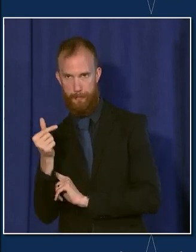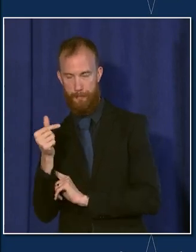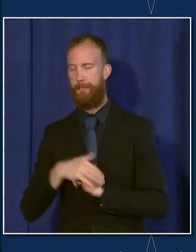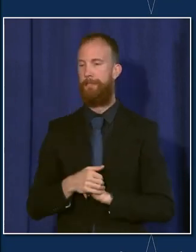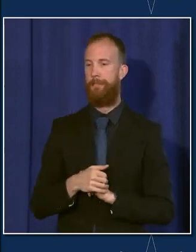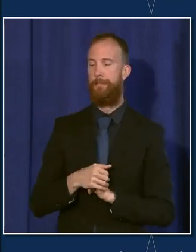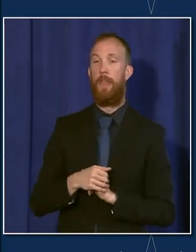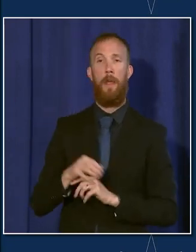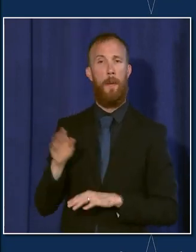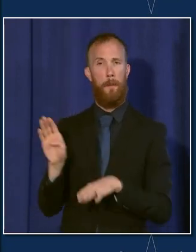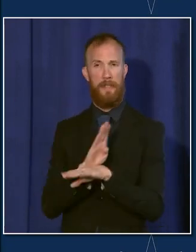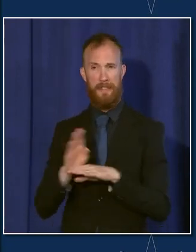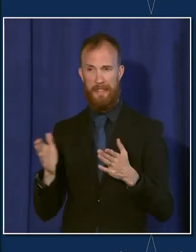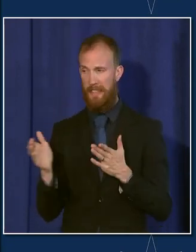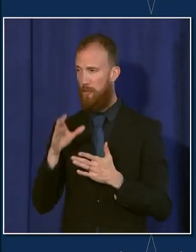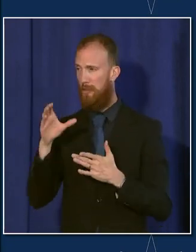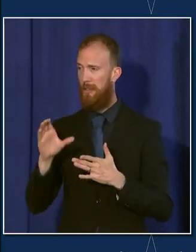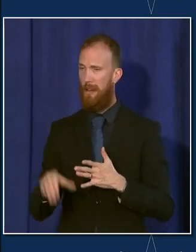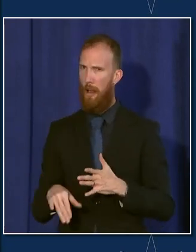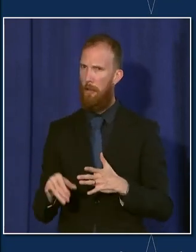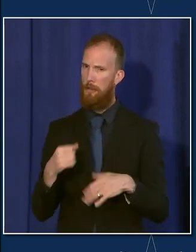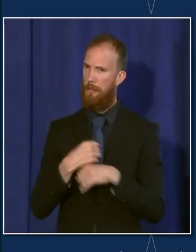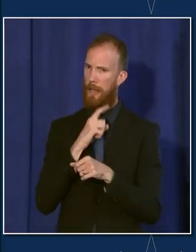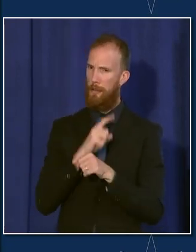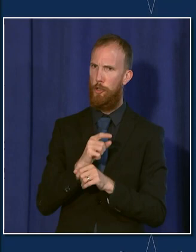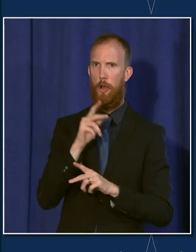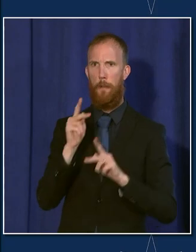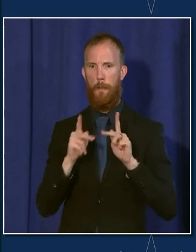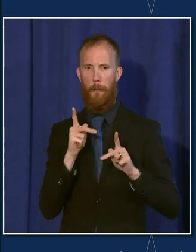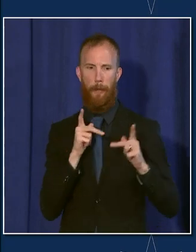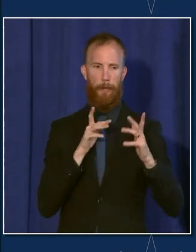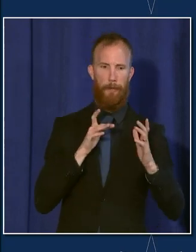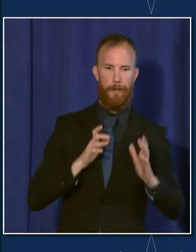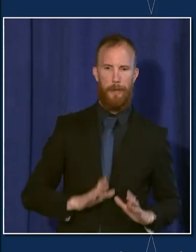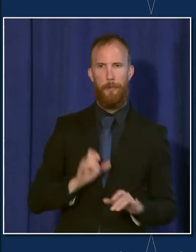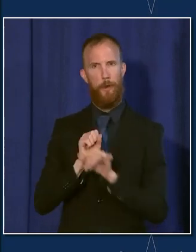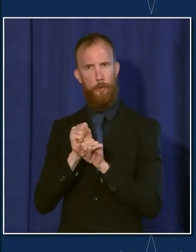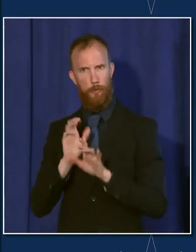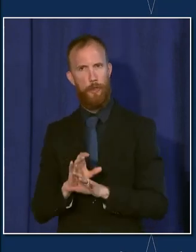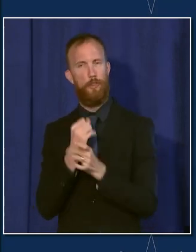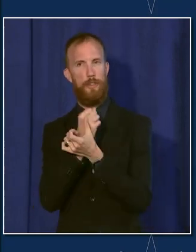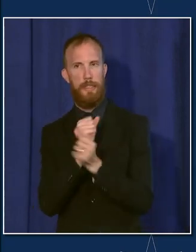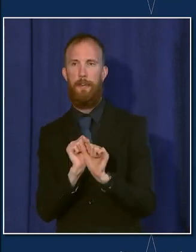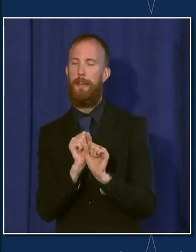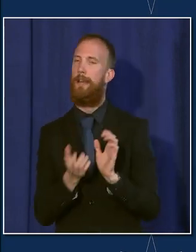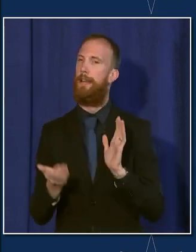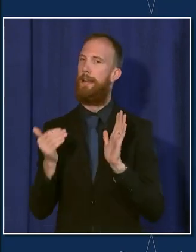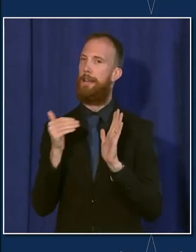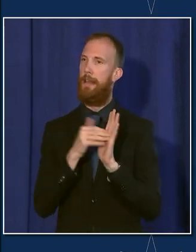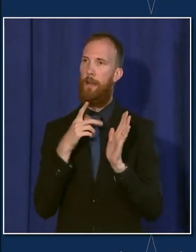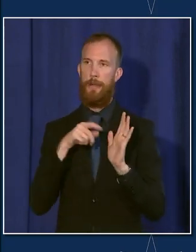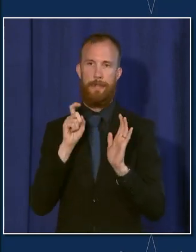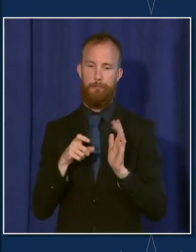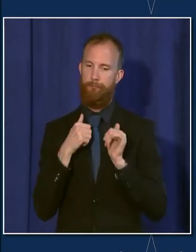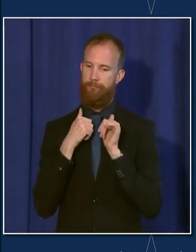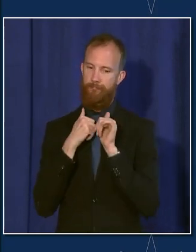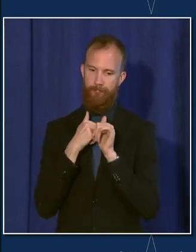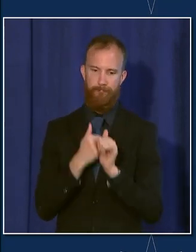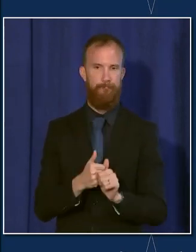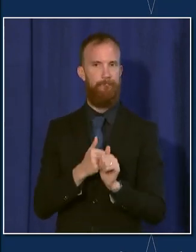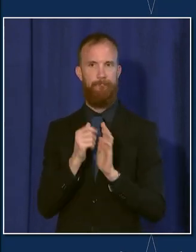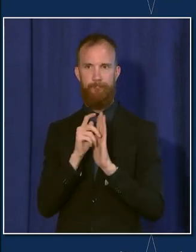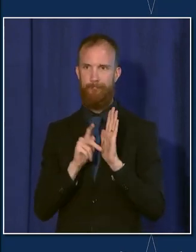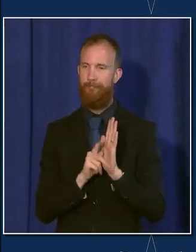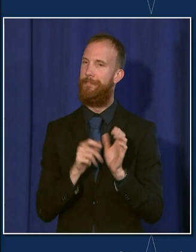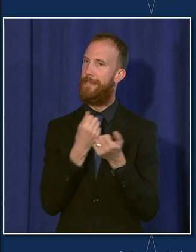to keep their customers and employees safe and we must once more do what is necessary to protect Chicago and save lives. The